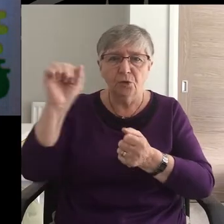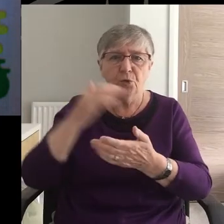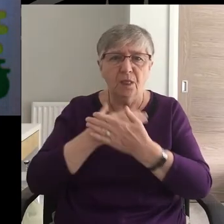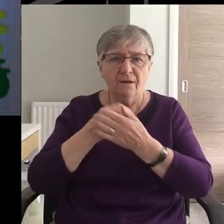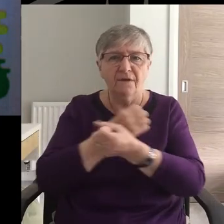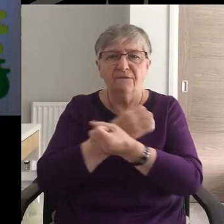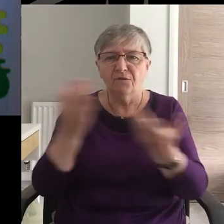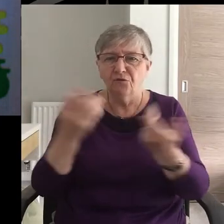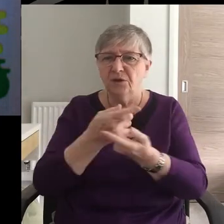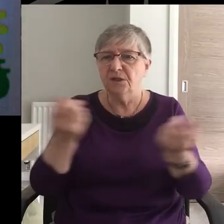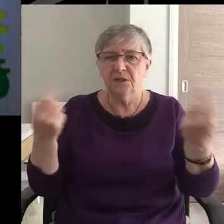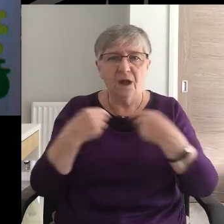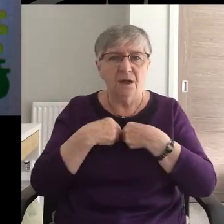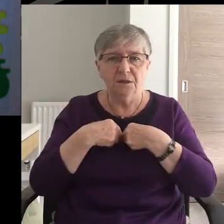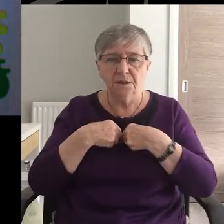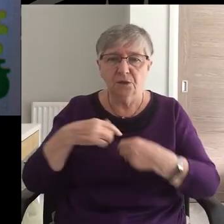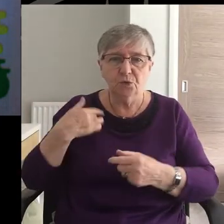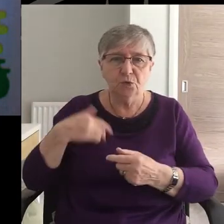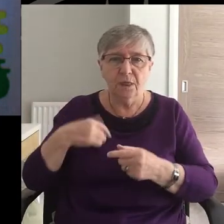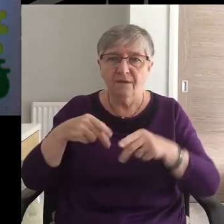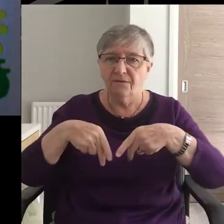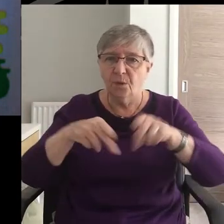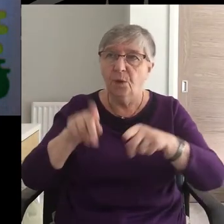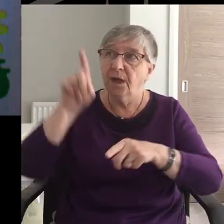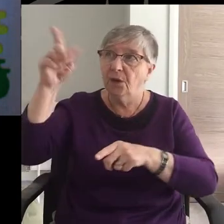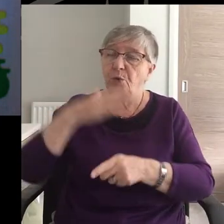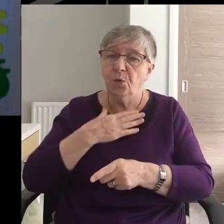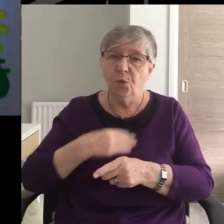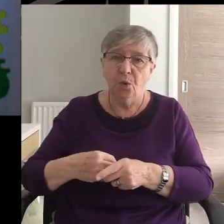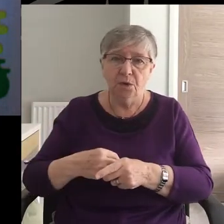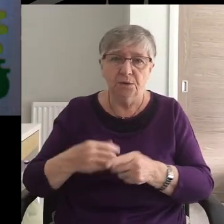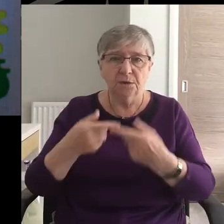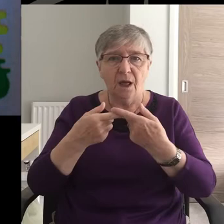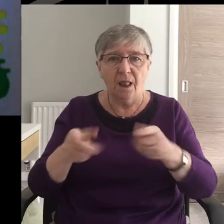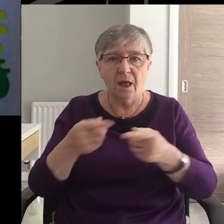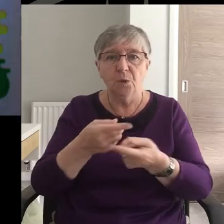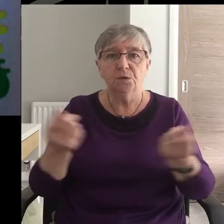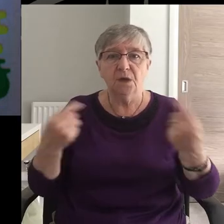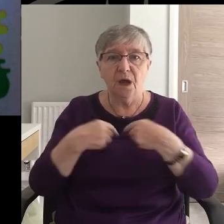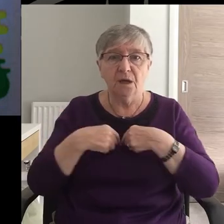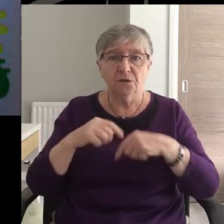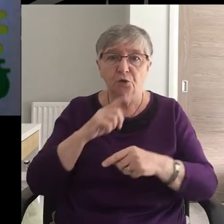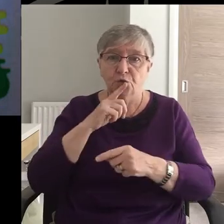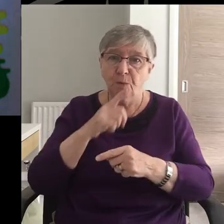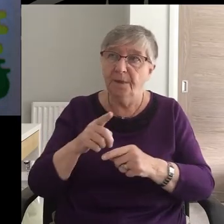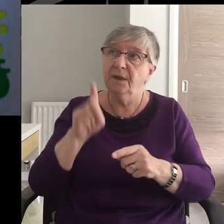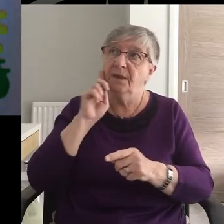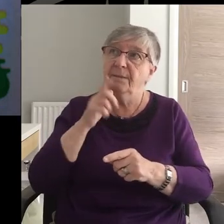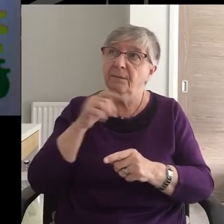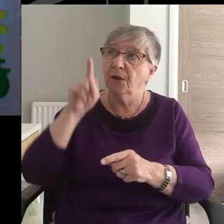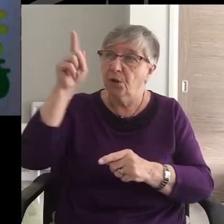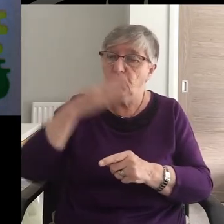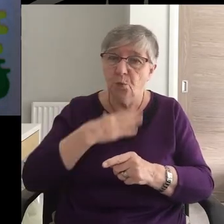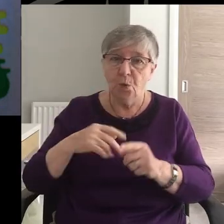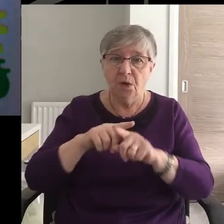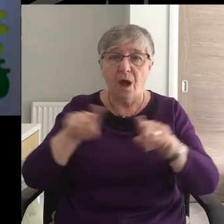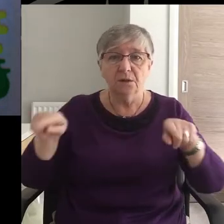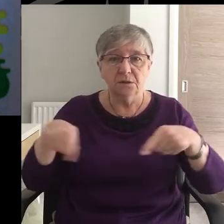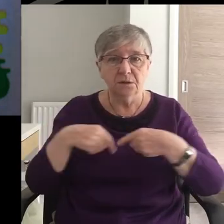to live as you would have us live and allows us to be the people you would have us be.